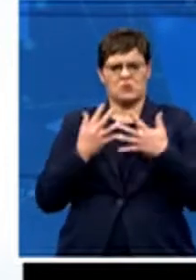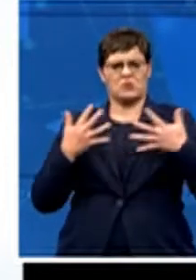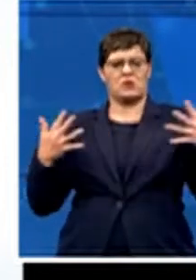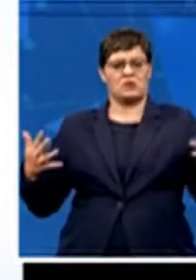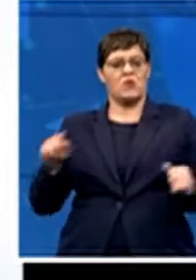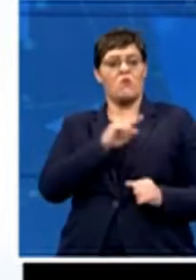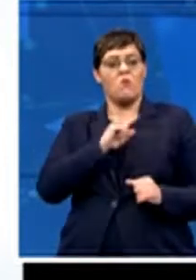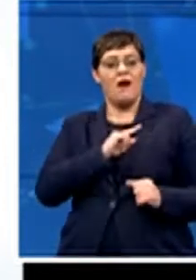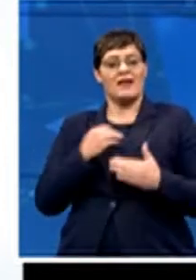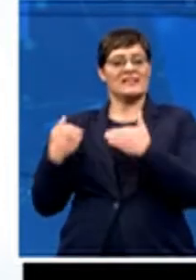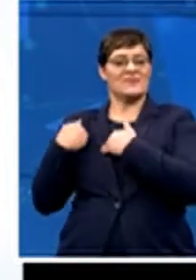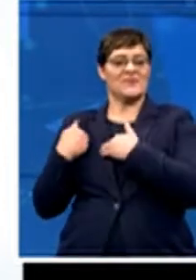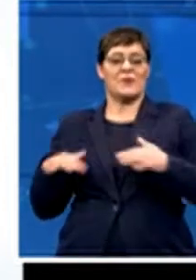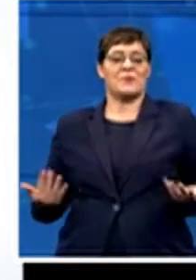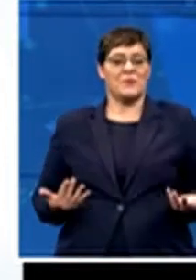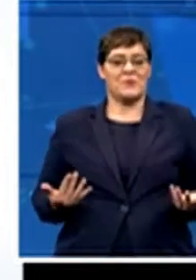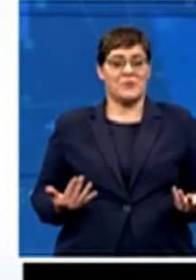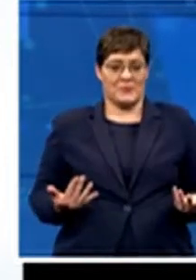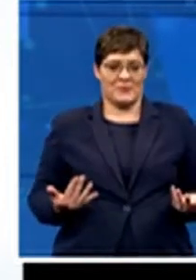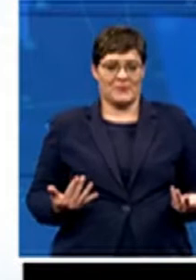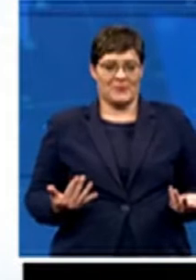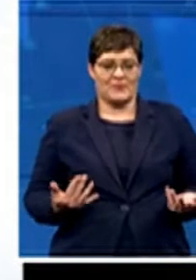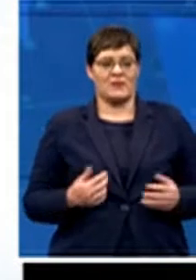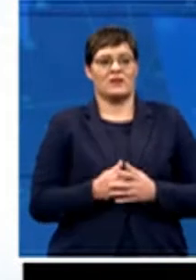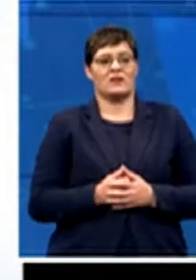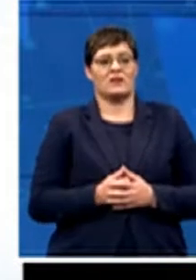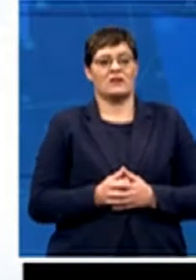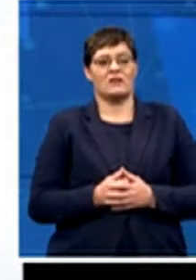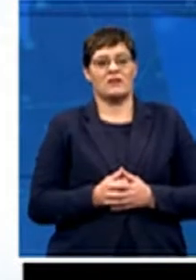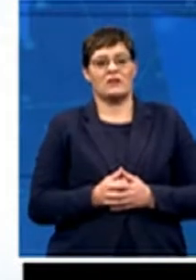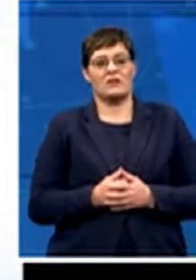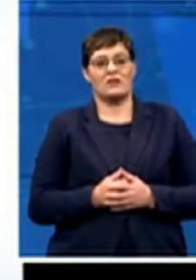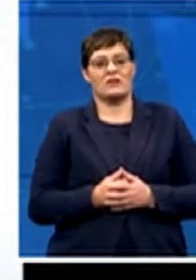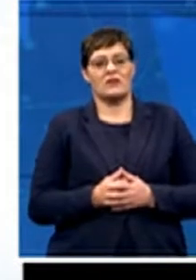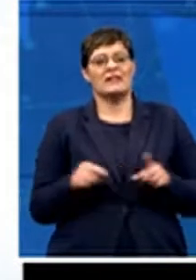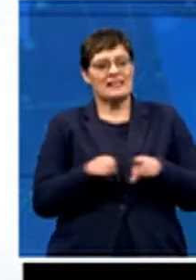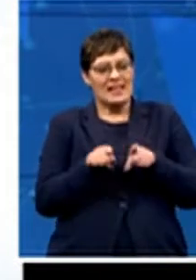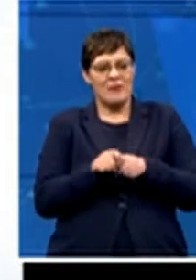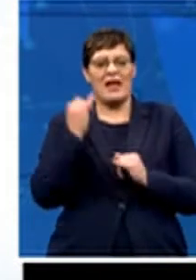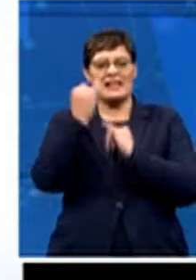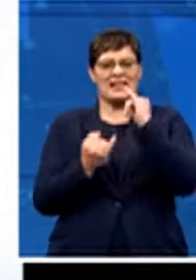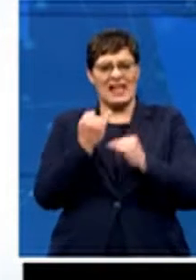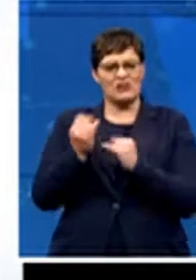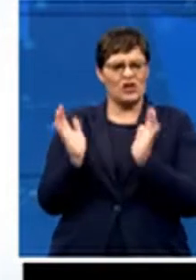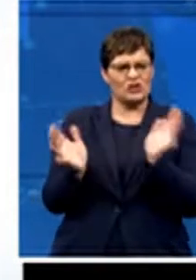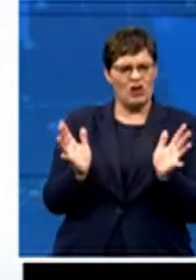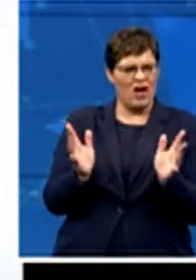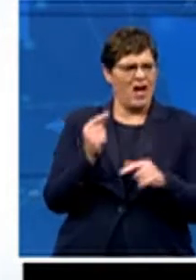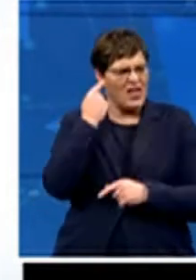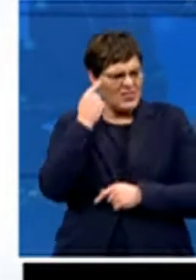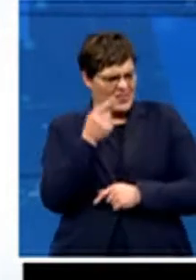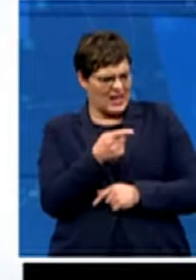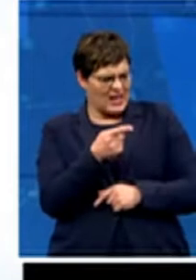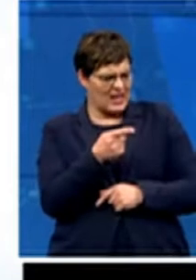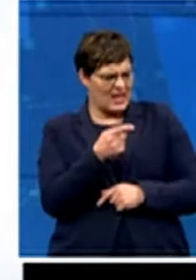But as we know, even in international football, I think most, even Manchester United players, they have short-term contracts